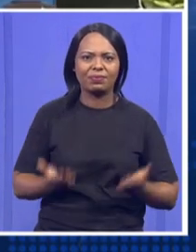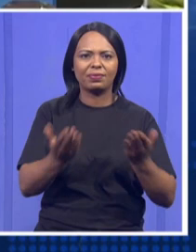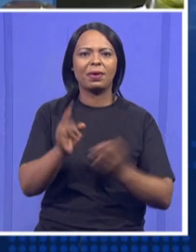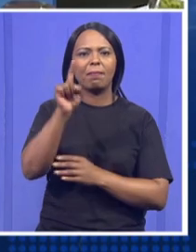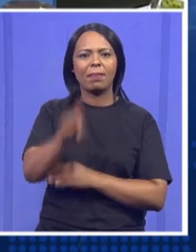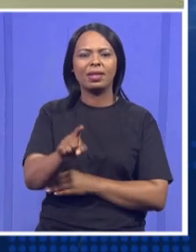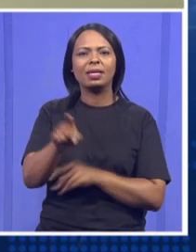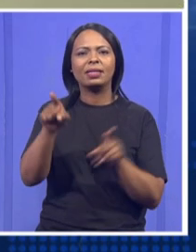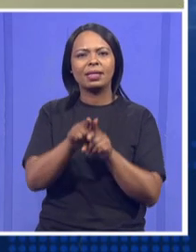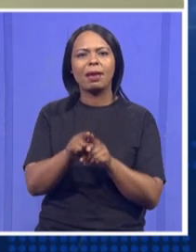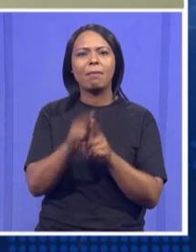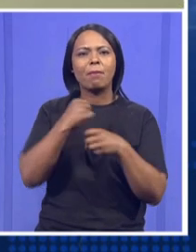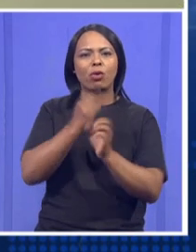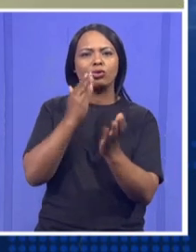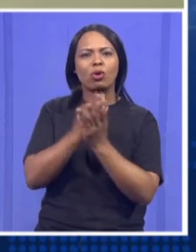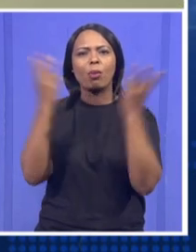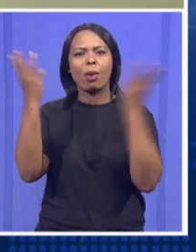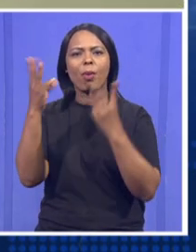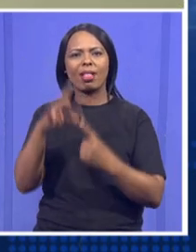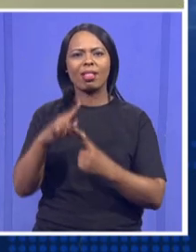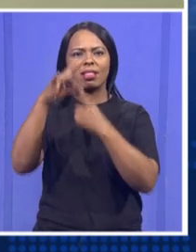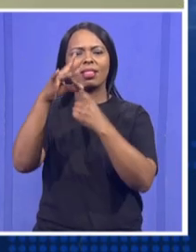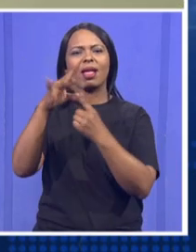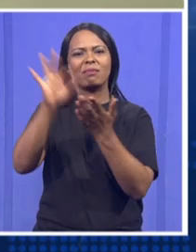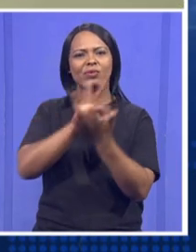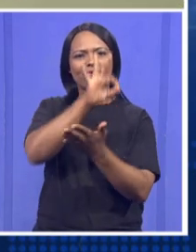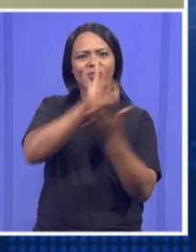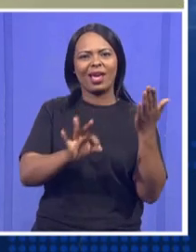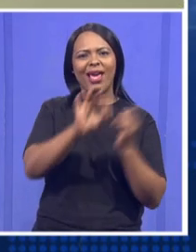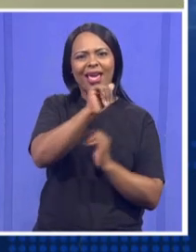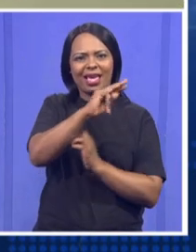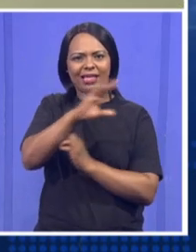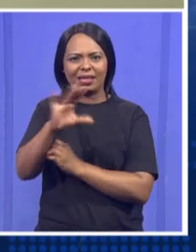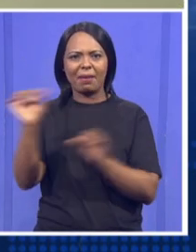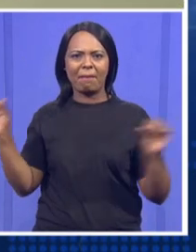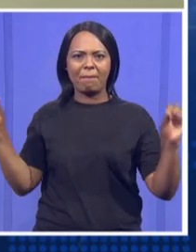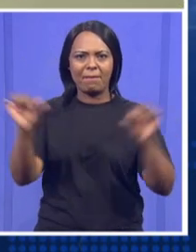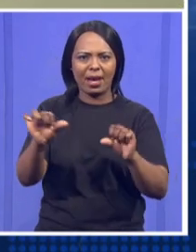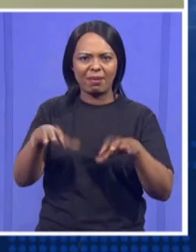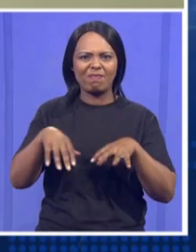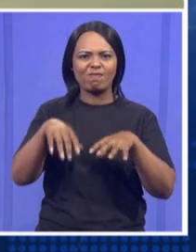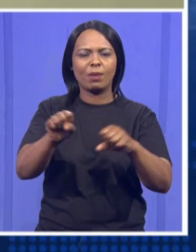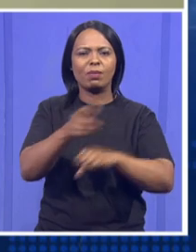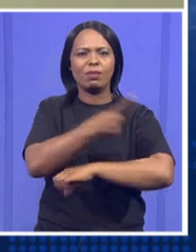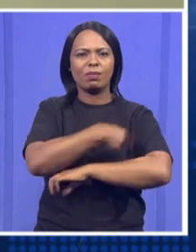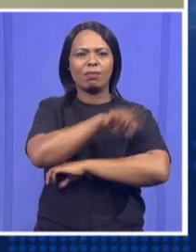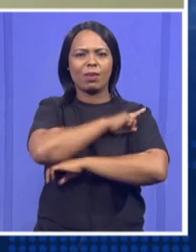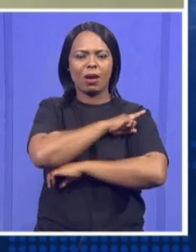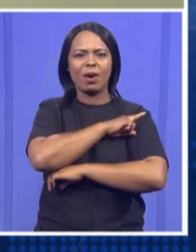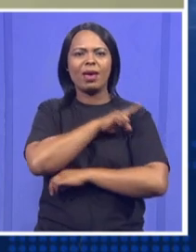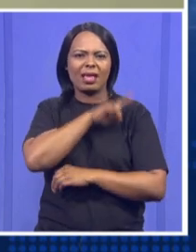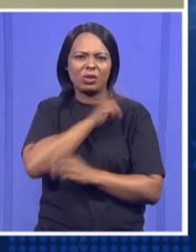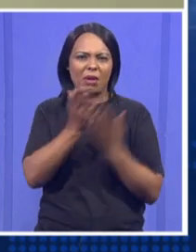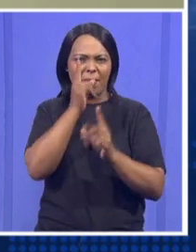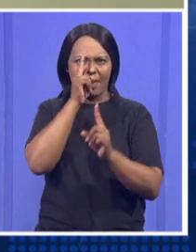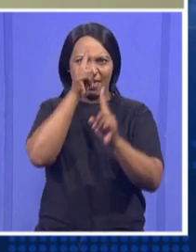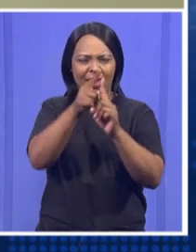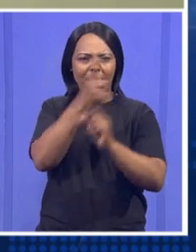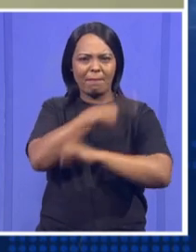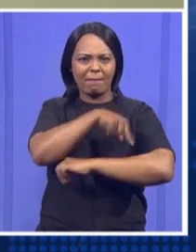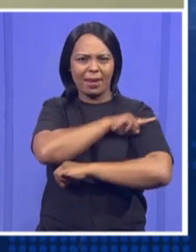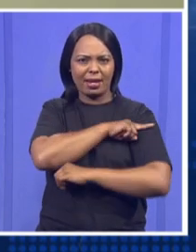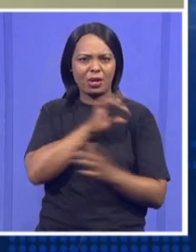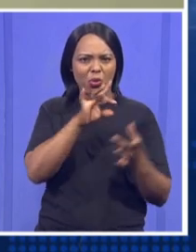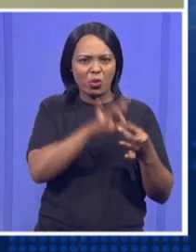re-elect the ANC to power. So he has that particular role in mind that we need to unify all these alliances. He